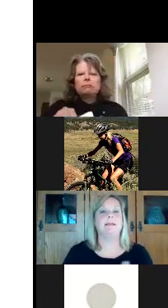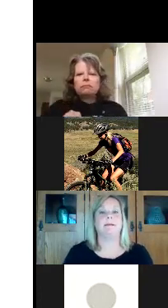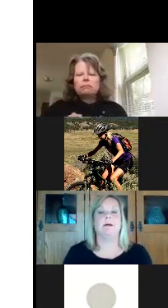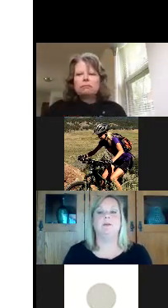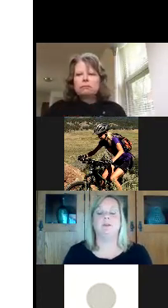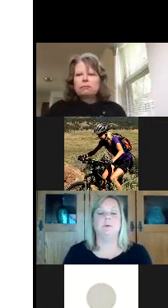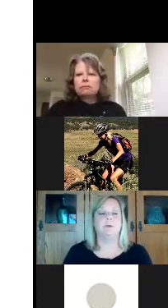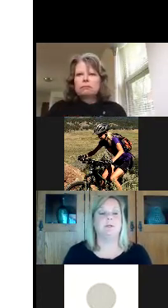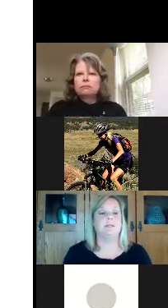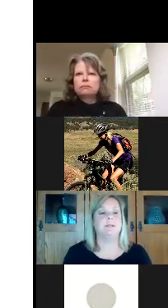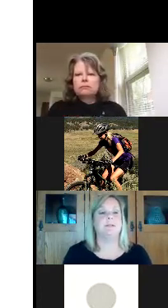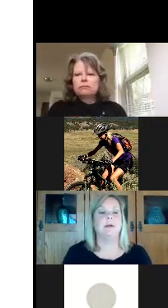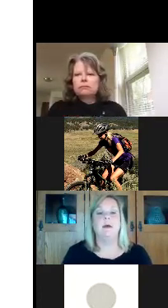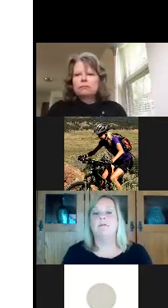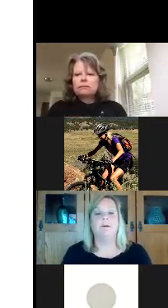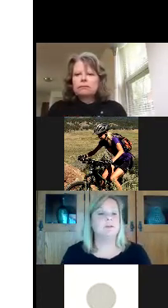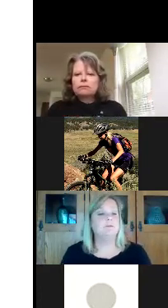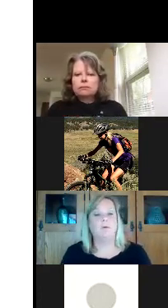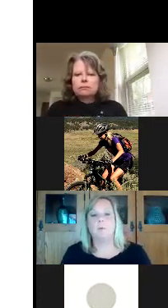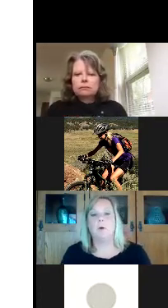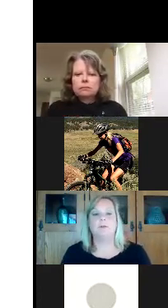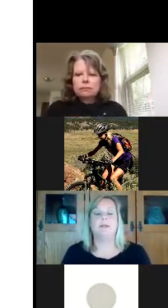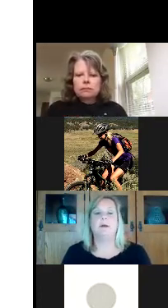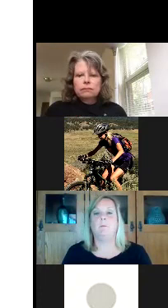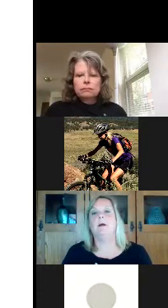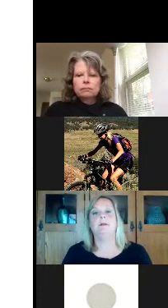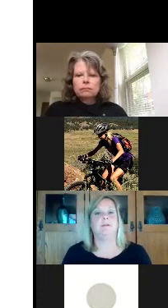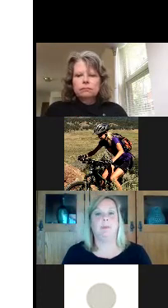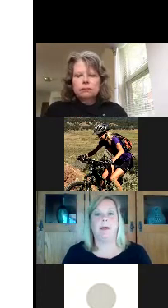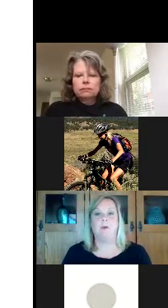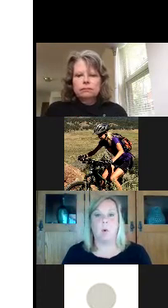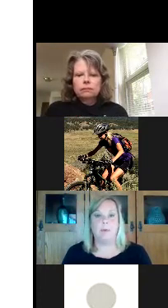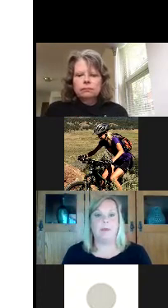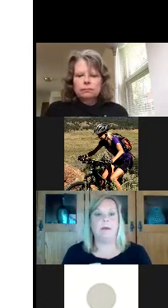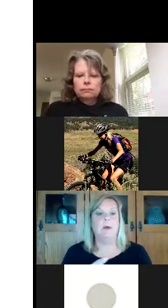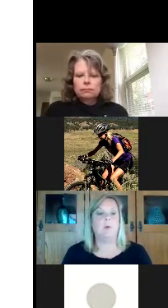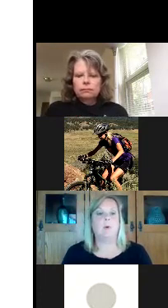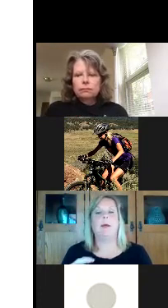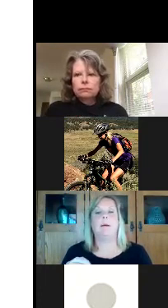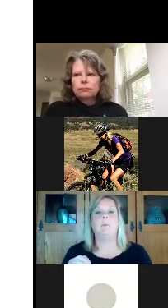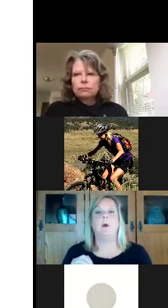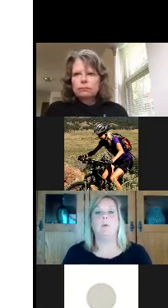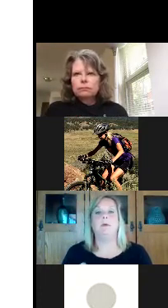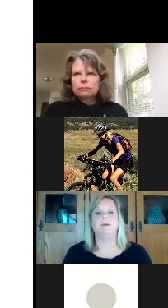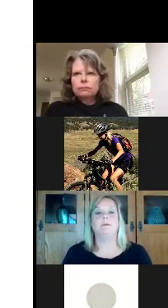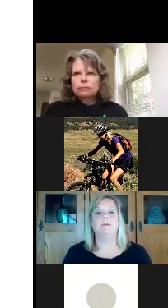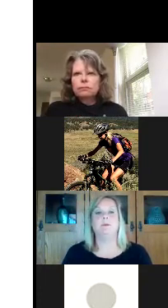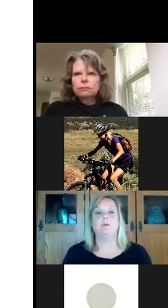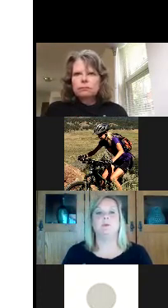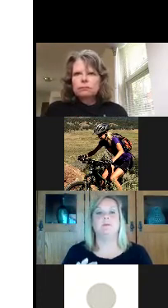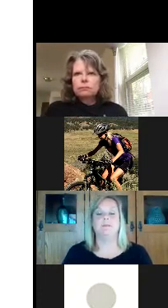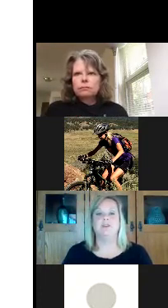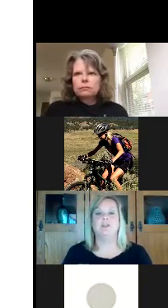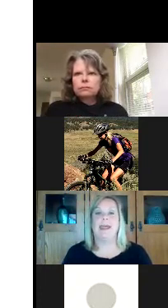provide technology resources first and foremost we are a deafblind only program we only serve